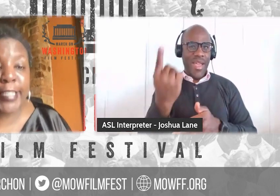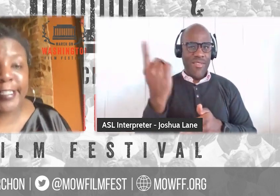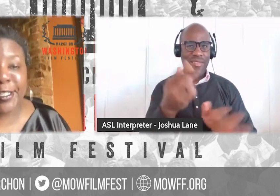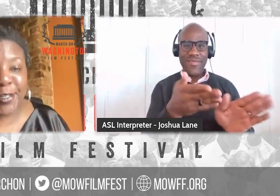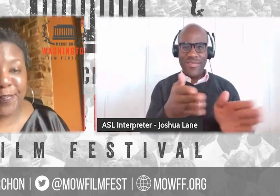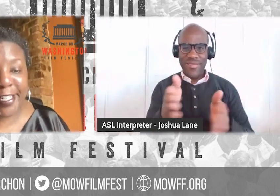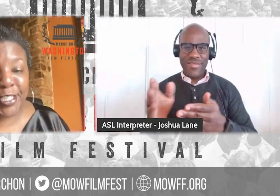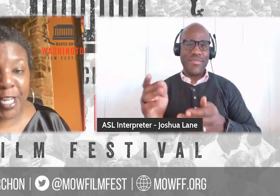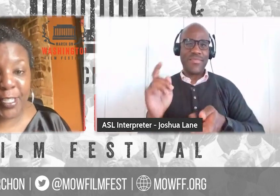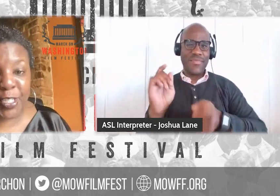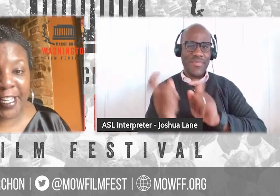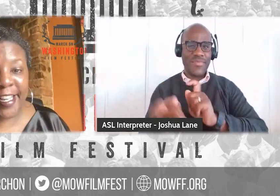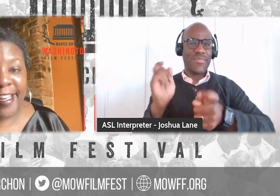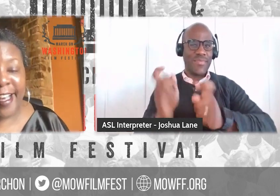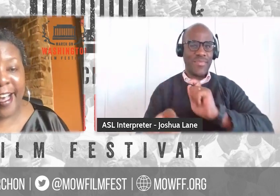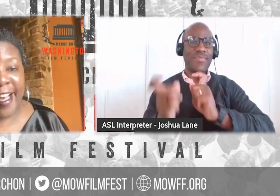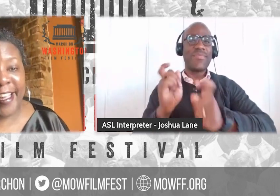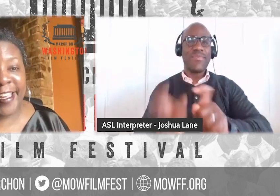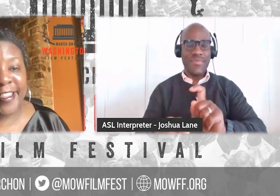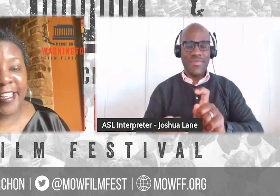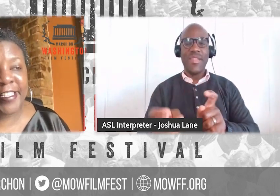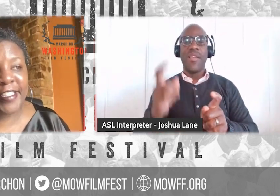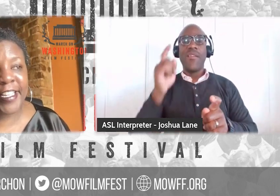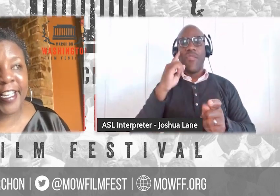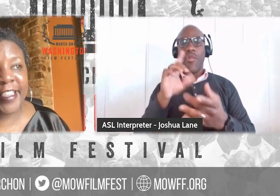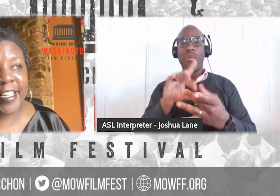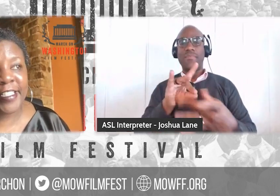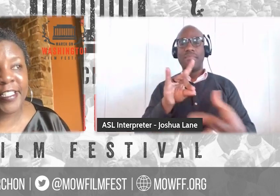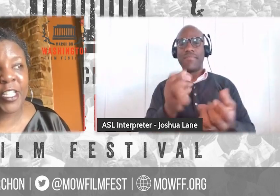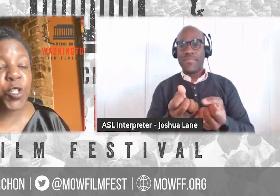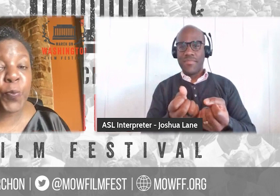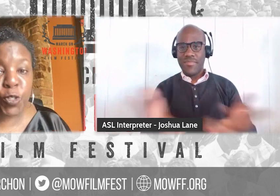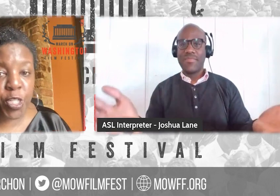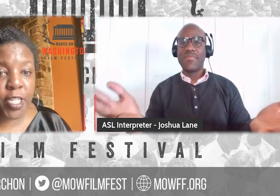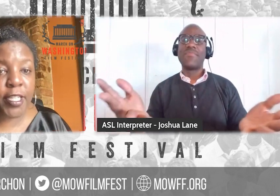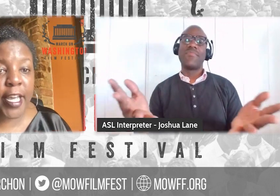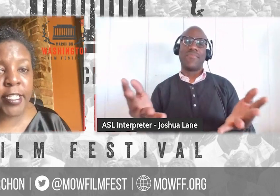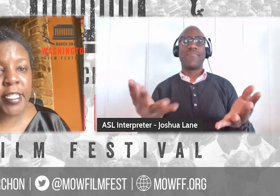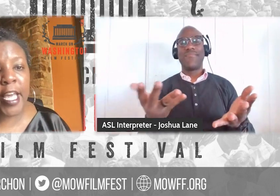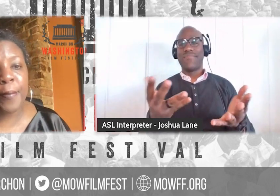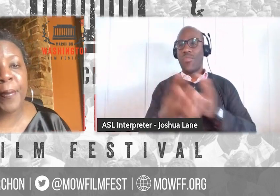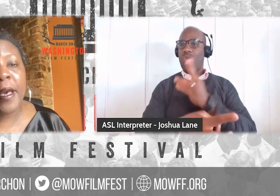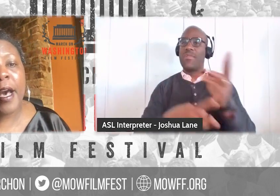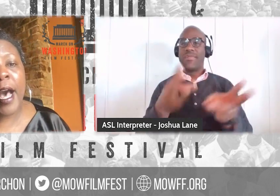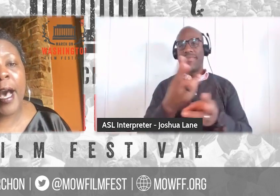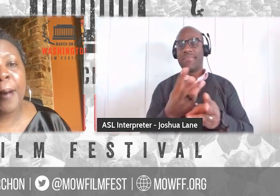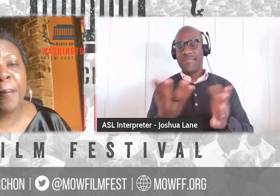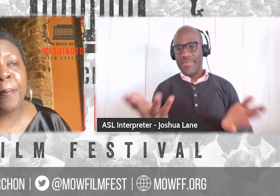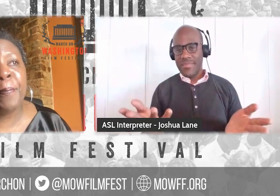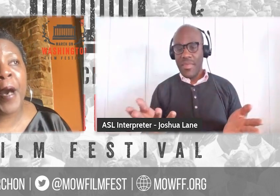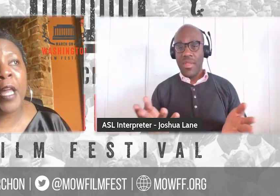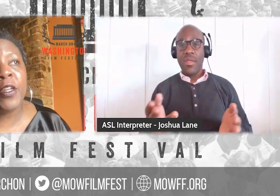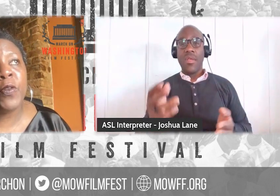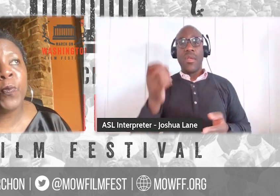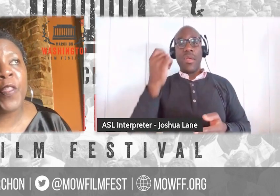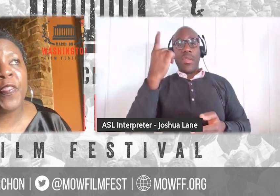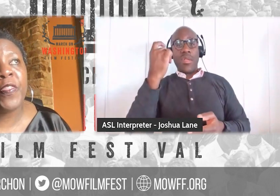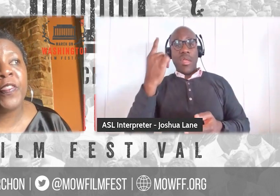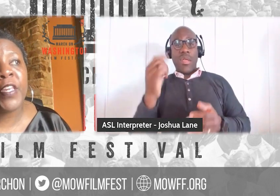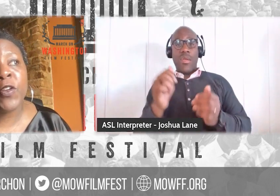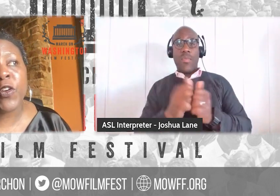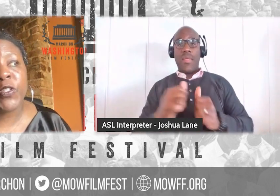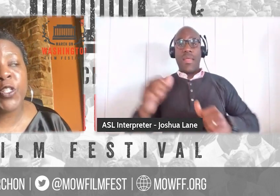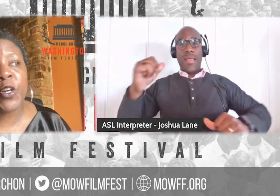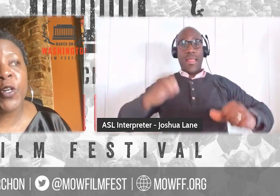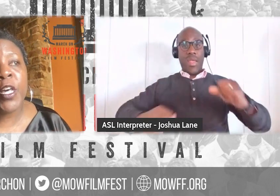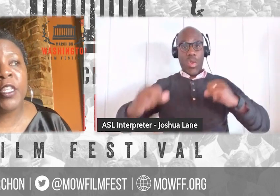always constantly shifting and changing in this distribution landscape. But with